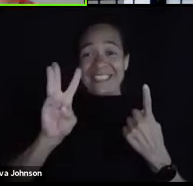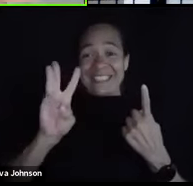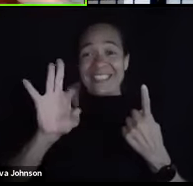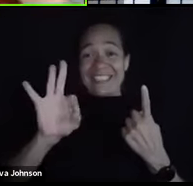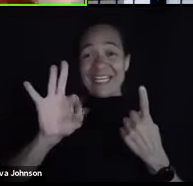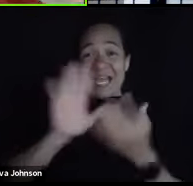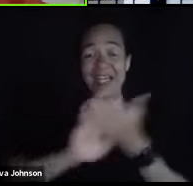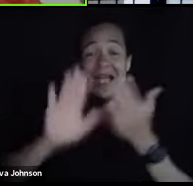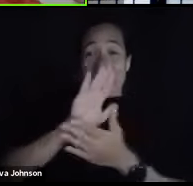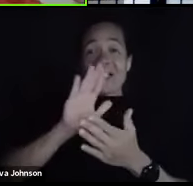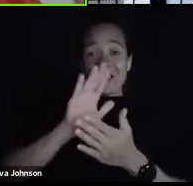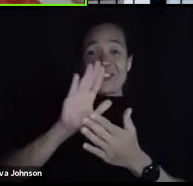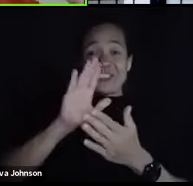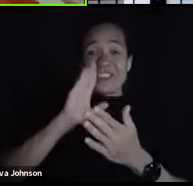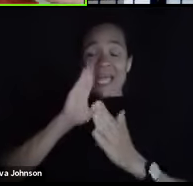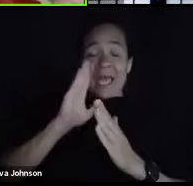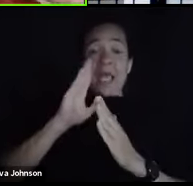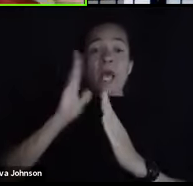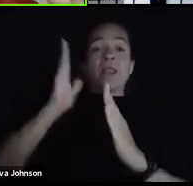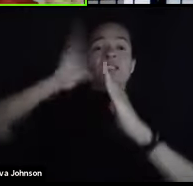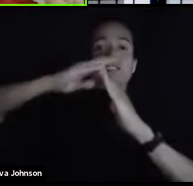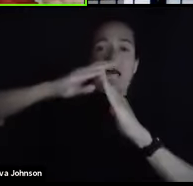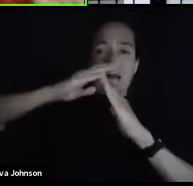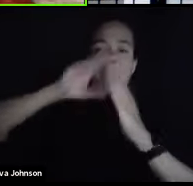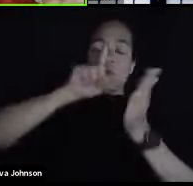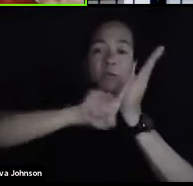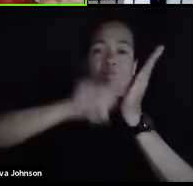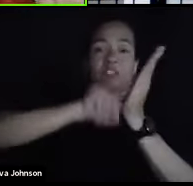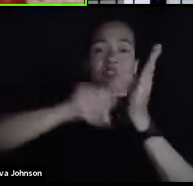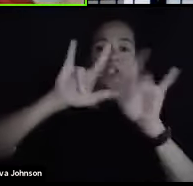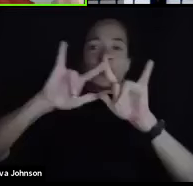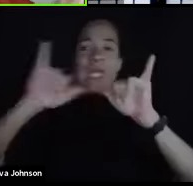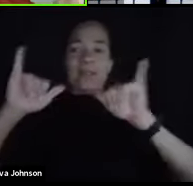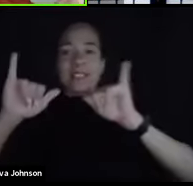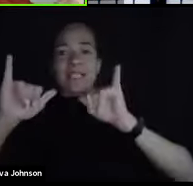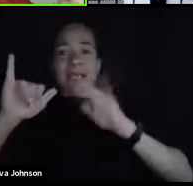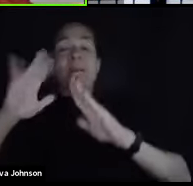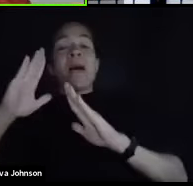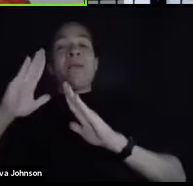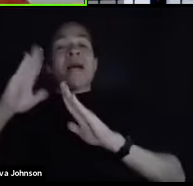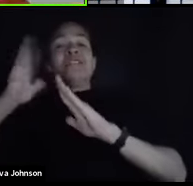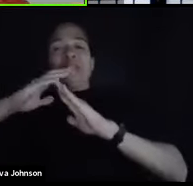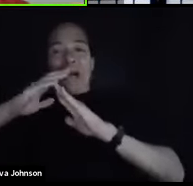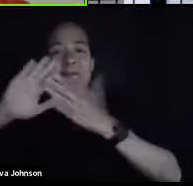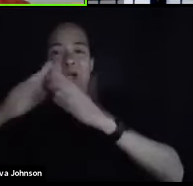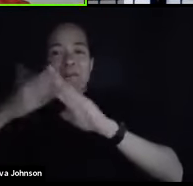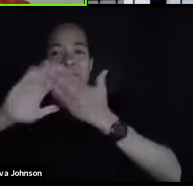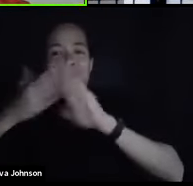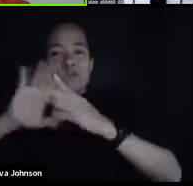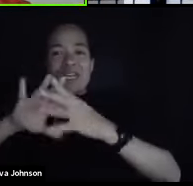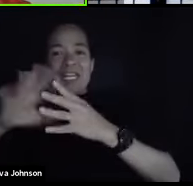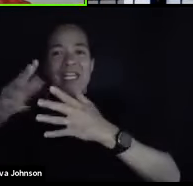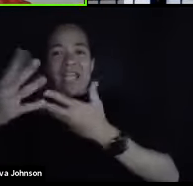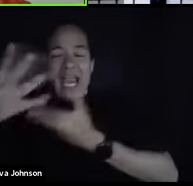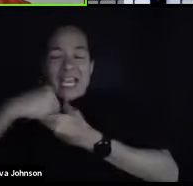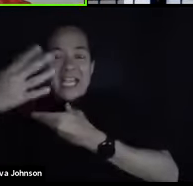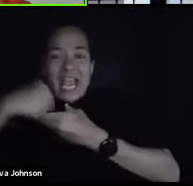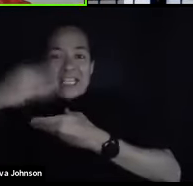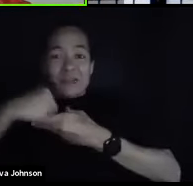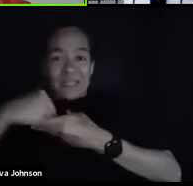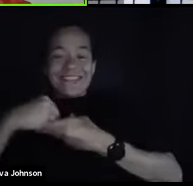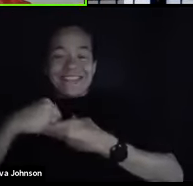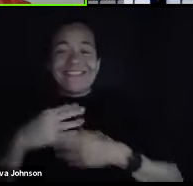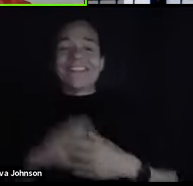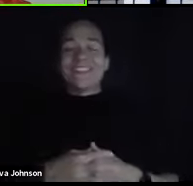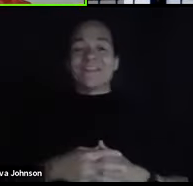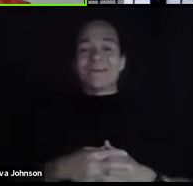are the top research level you can be and the top community engagement level you can be at the same time. We are one of a handful of schools in